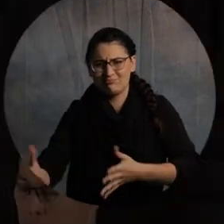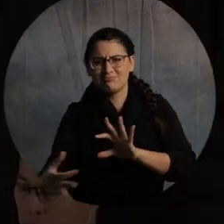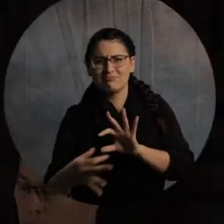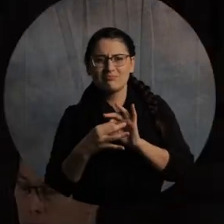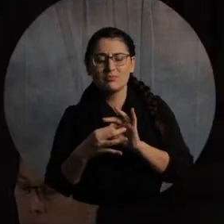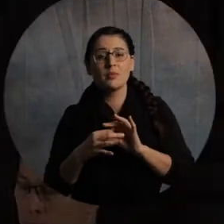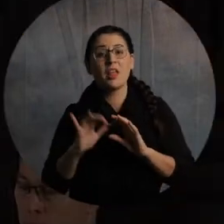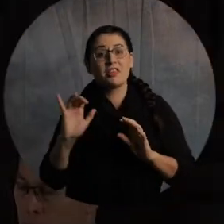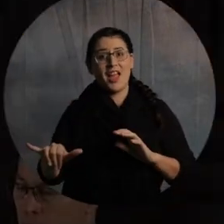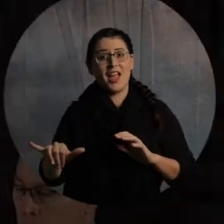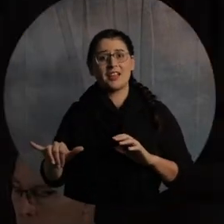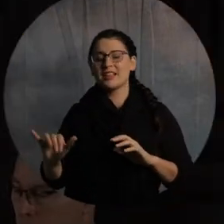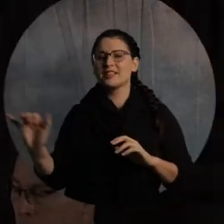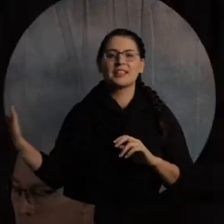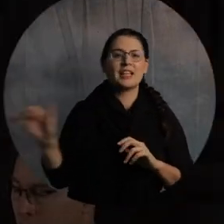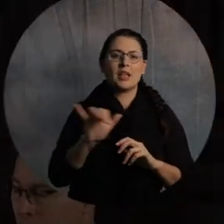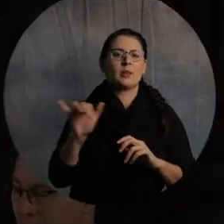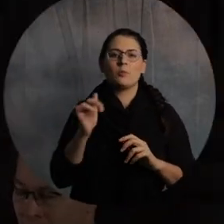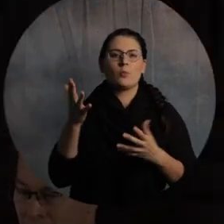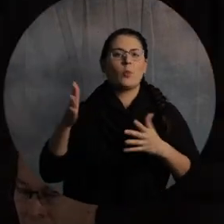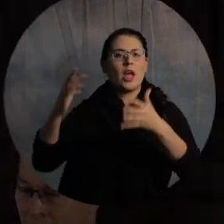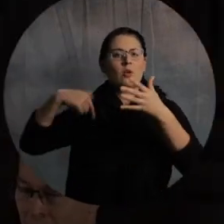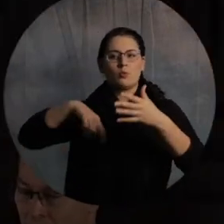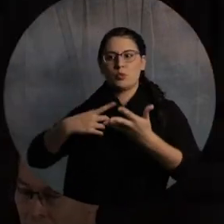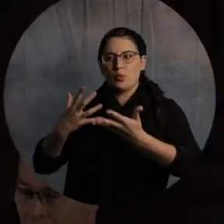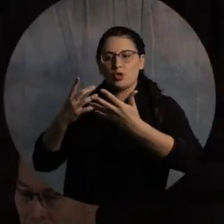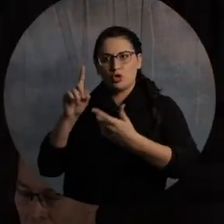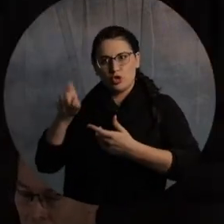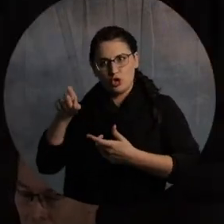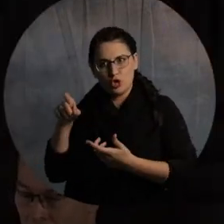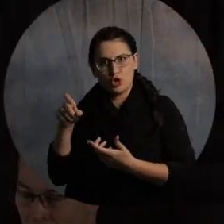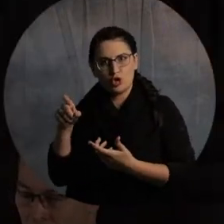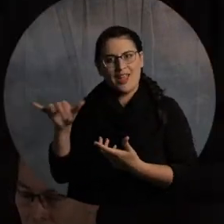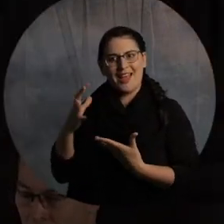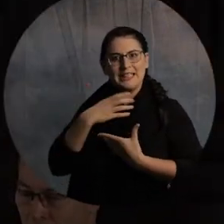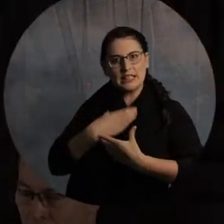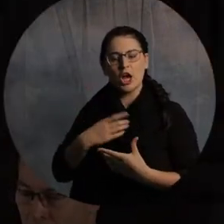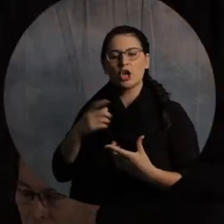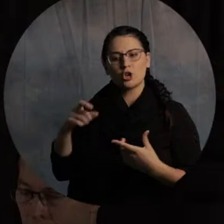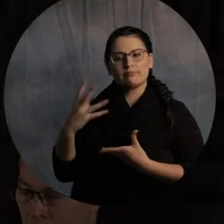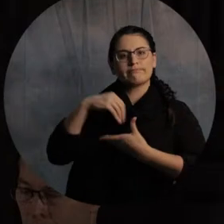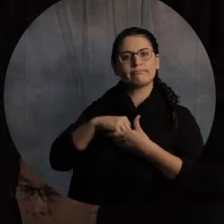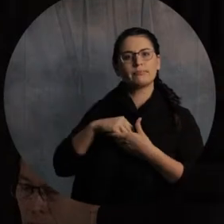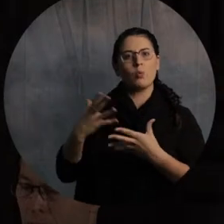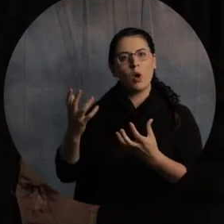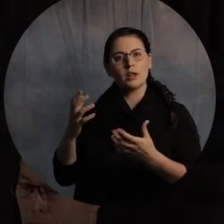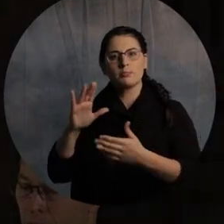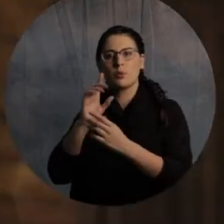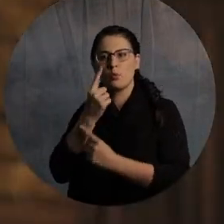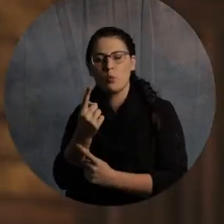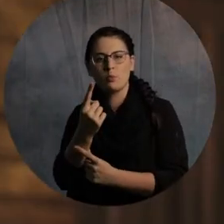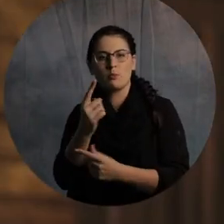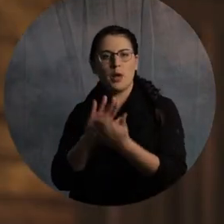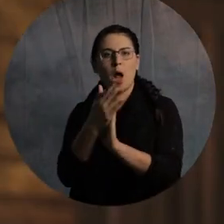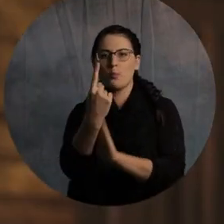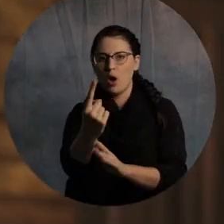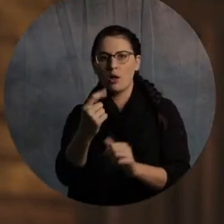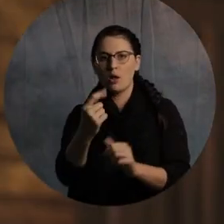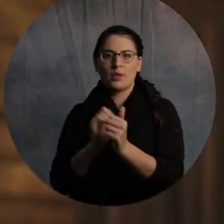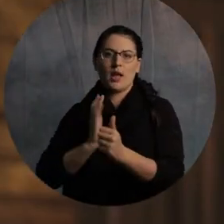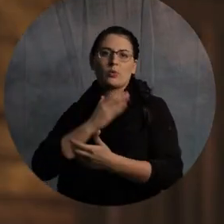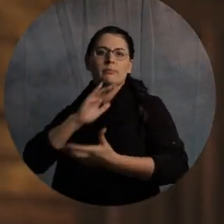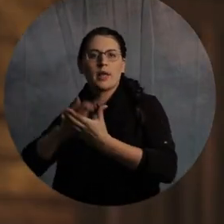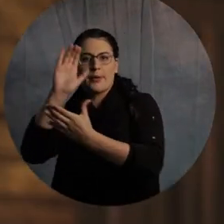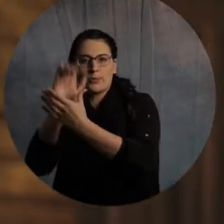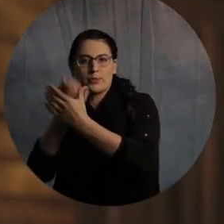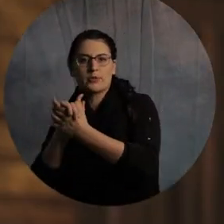spouse. All right. I mean, just ponder that for a moment. There's seven billion people on the earth. That's a lot of